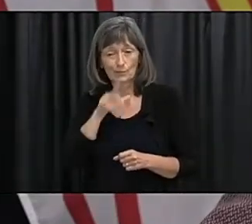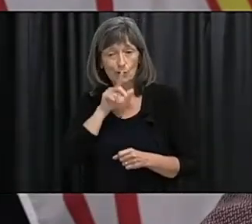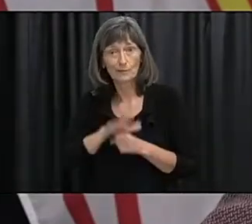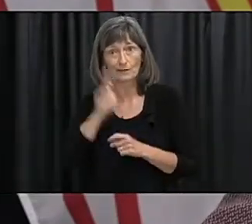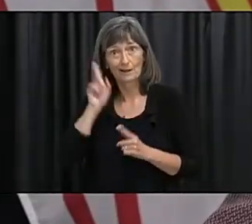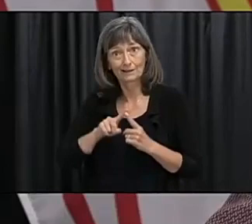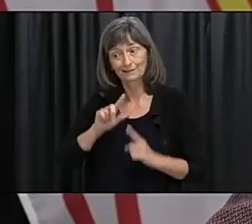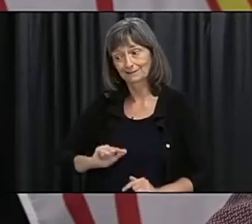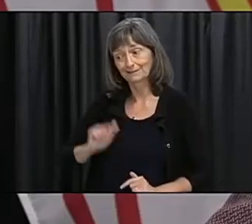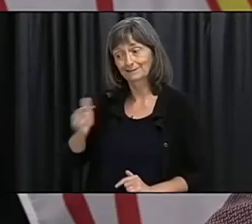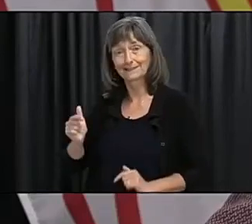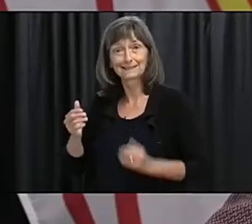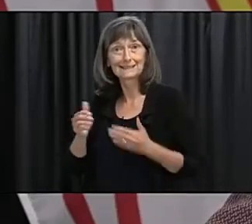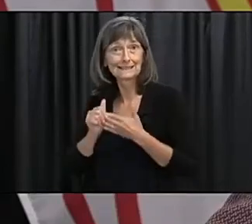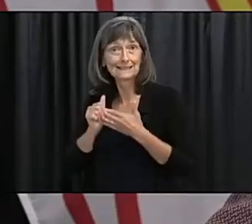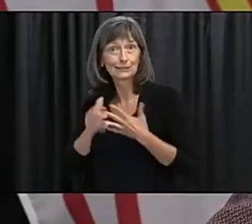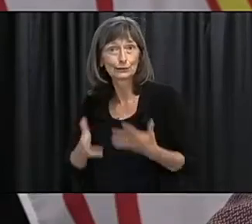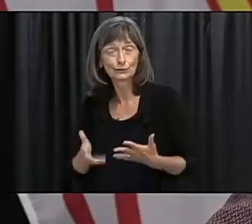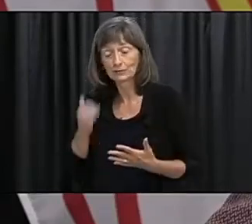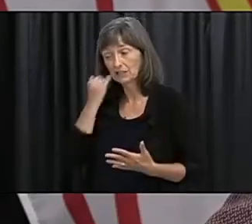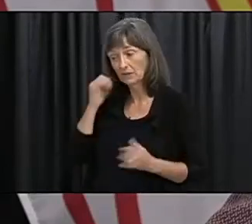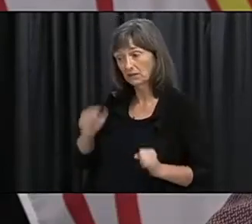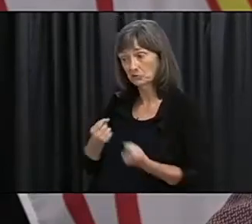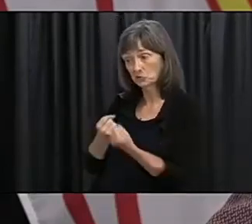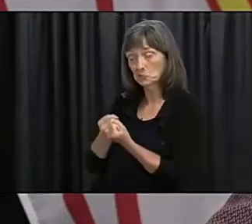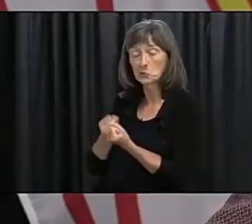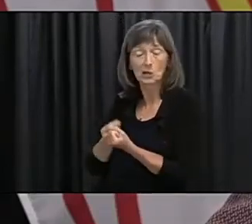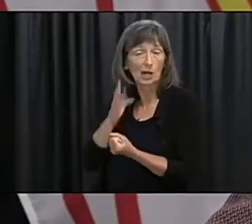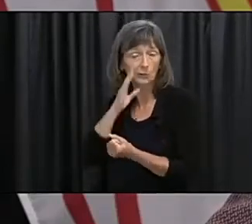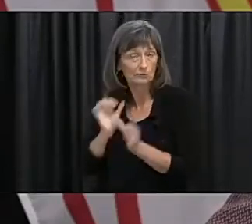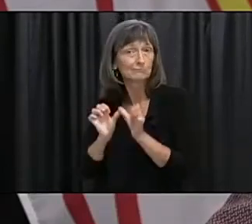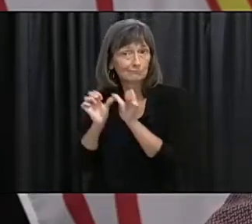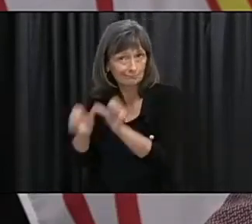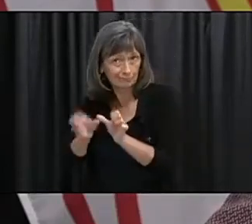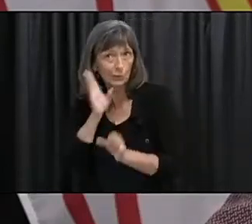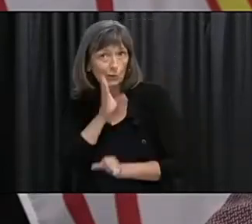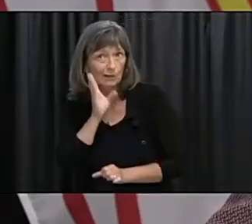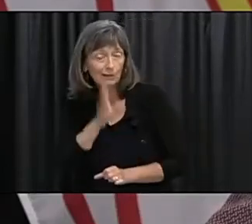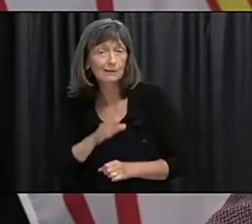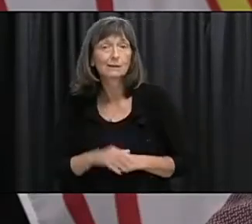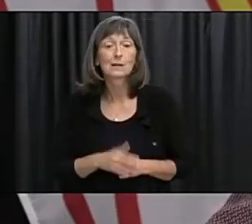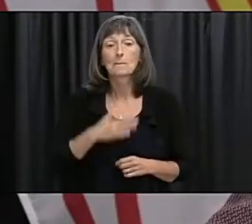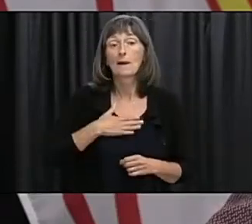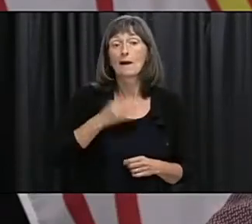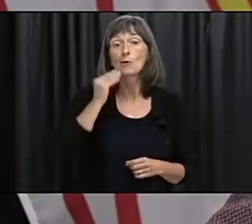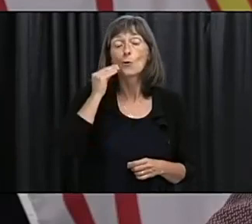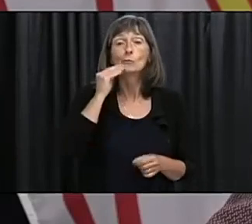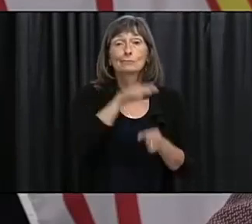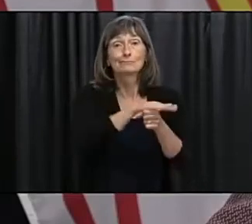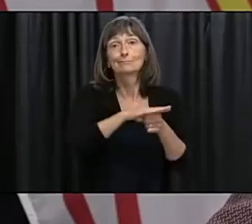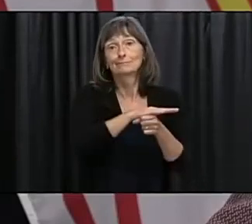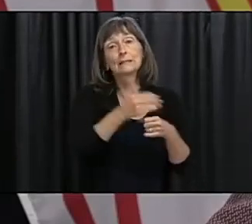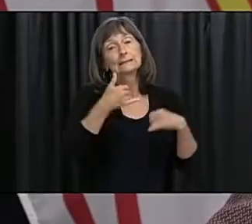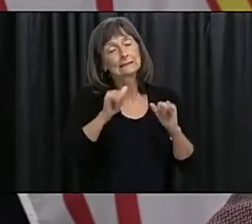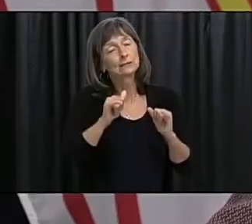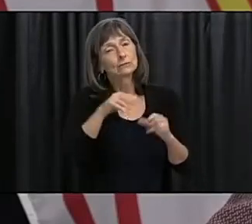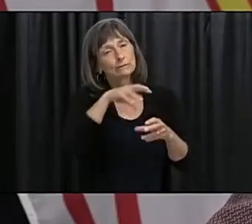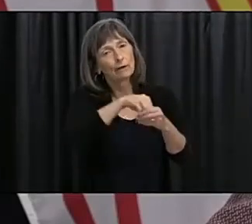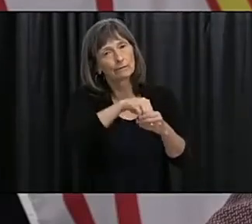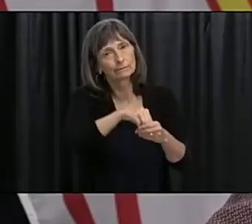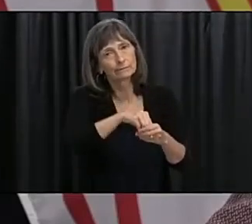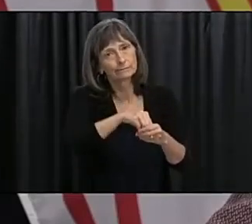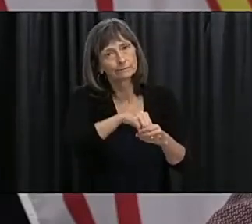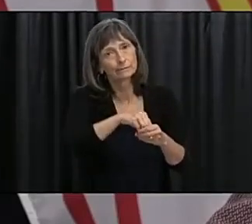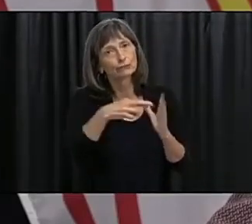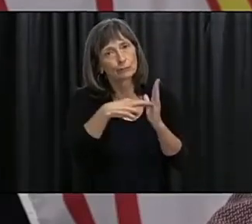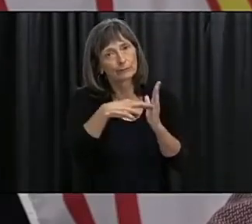seems that I can actually contribute in any meaningful way and that's what I'll continue to do I have a district 2 that I still represent but in terms of the transition